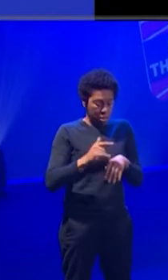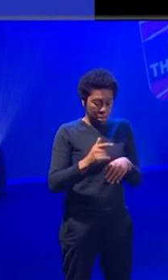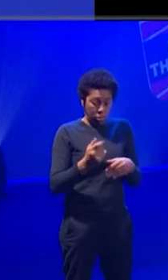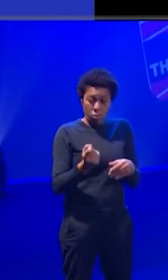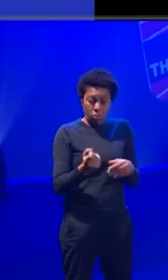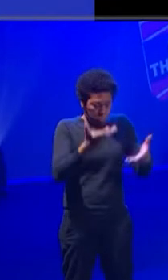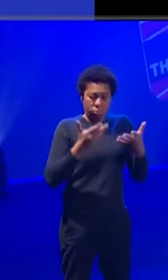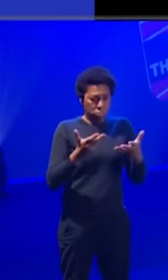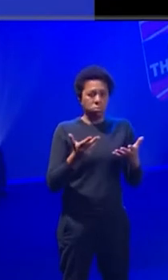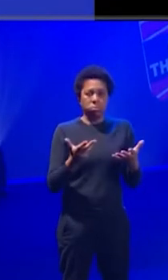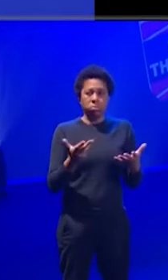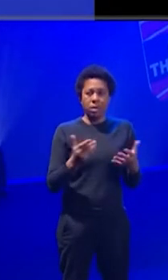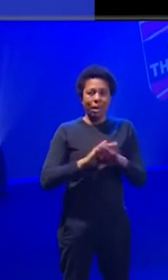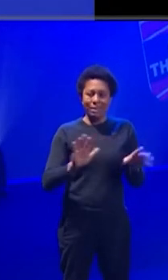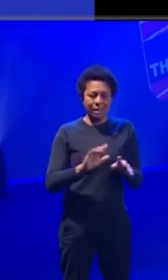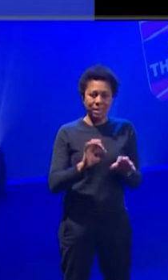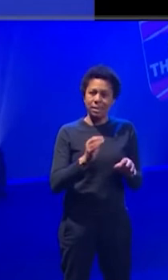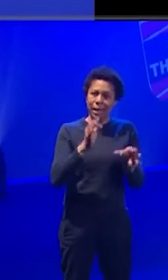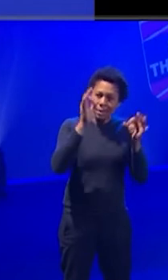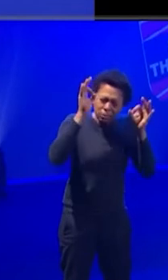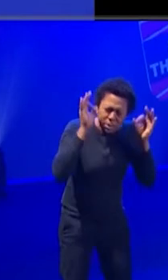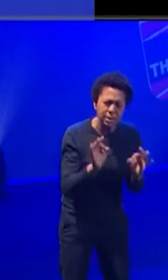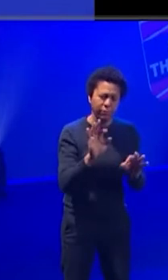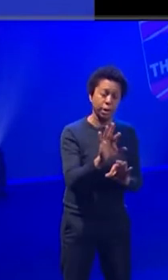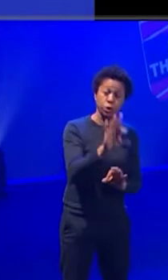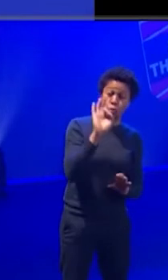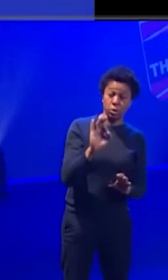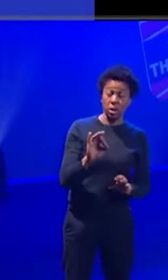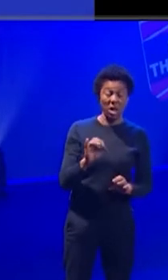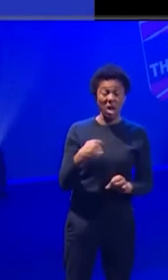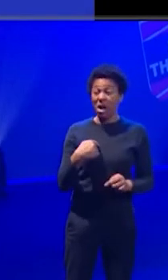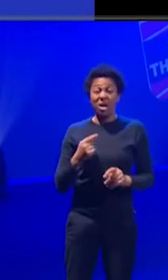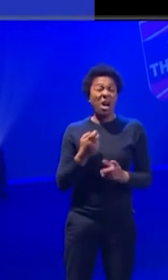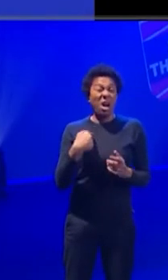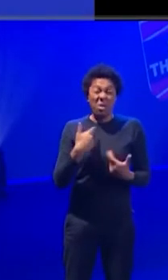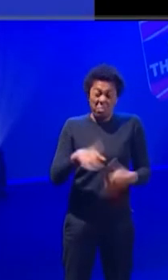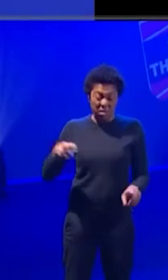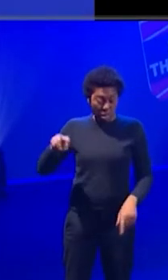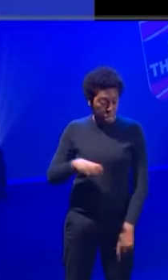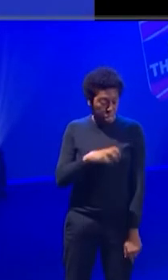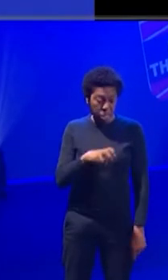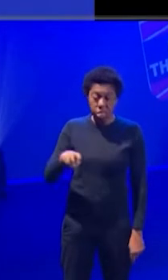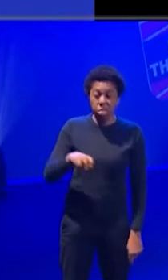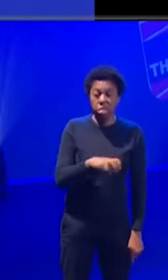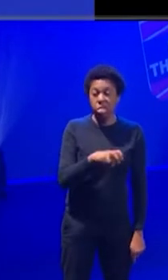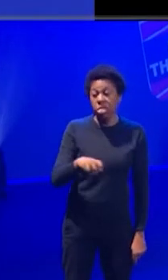So I didn't, I kind of just chose, I kind of just got there because that's kind of what I ended up doing.